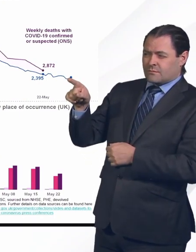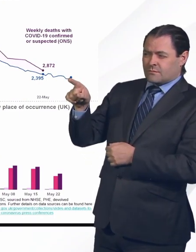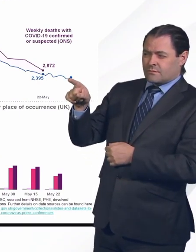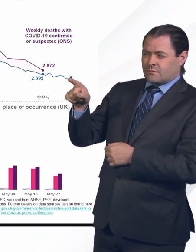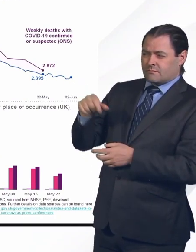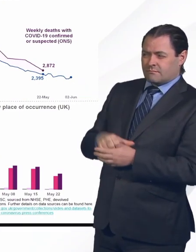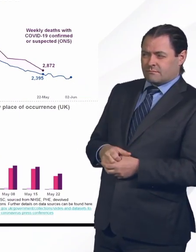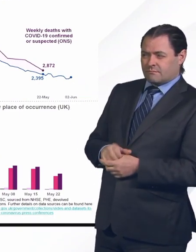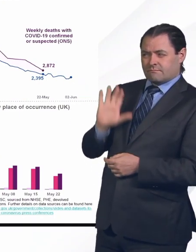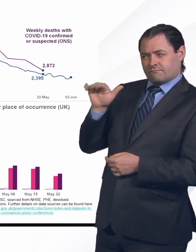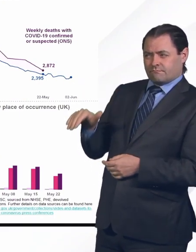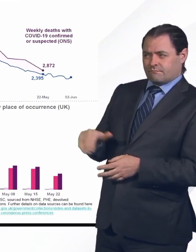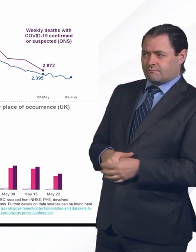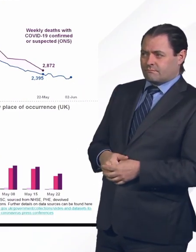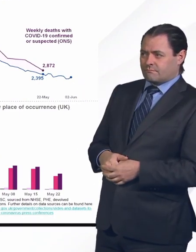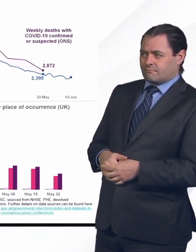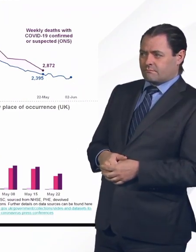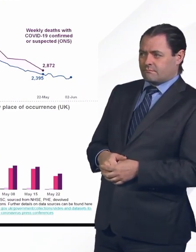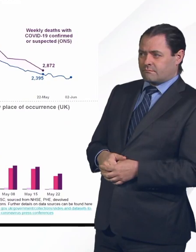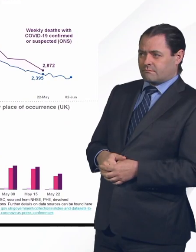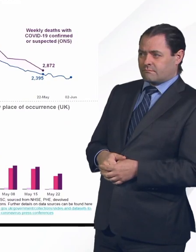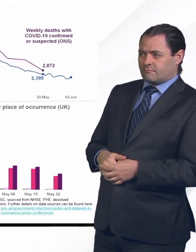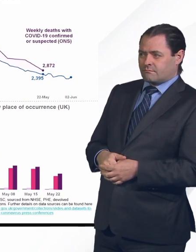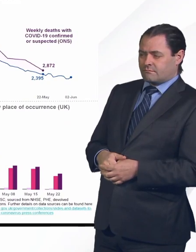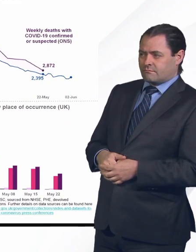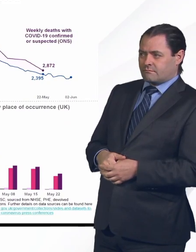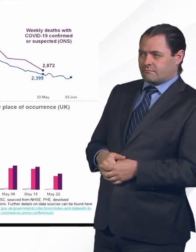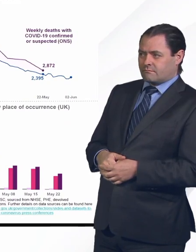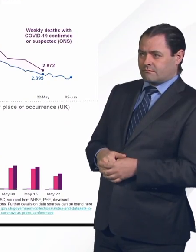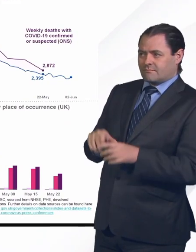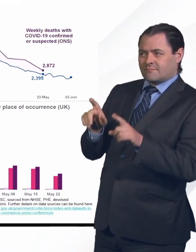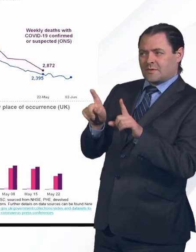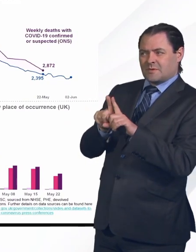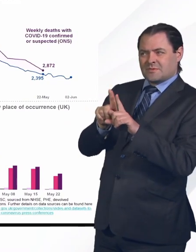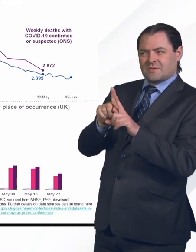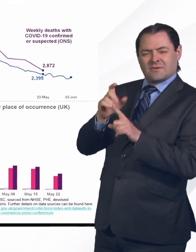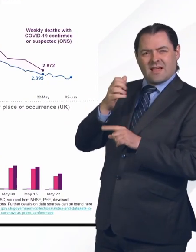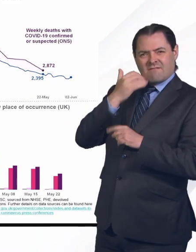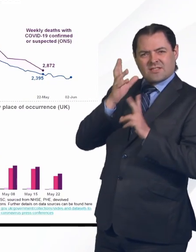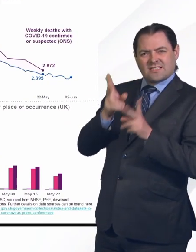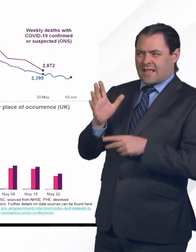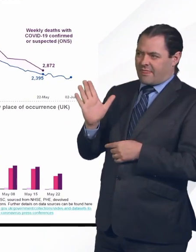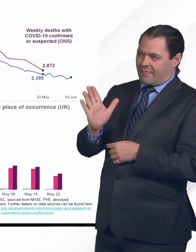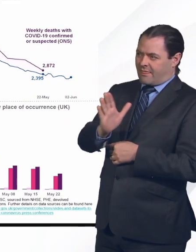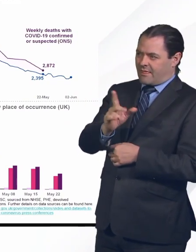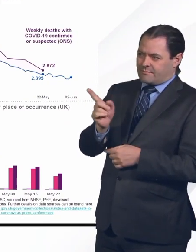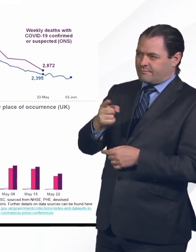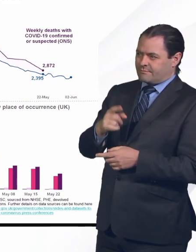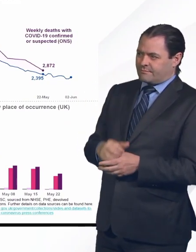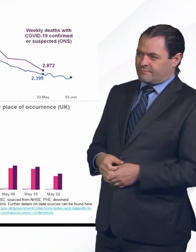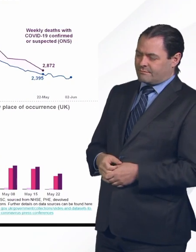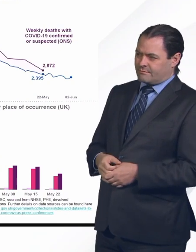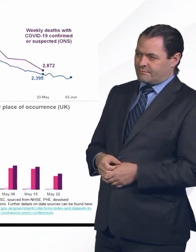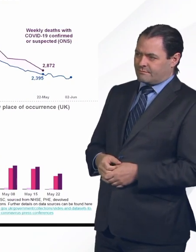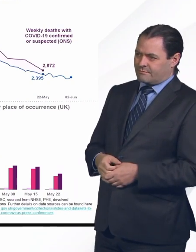data and shows where we were on the recorded daily deaths data for the